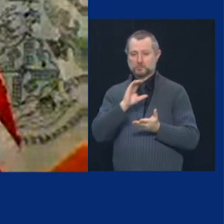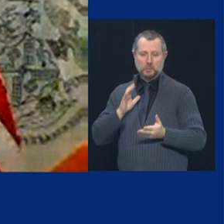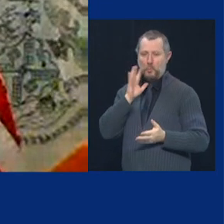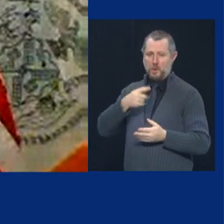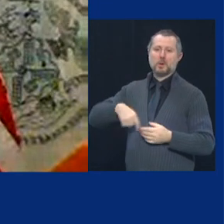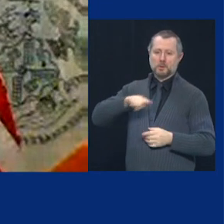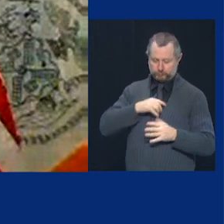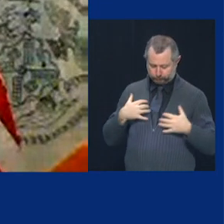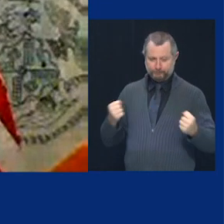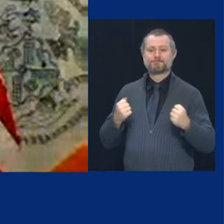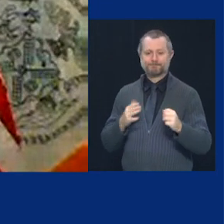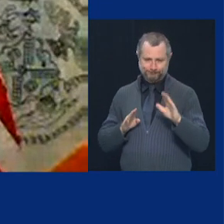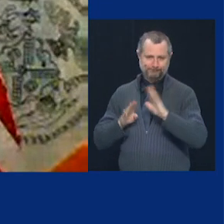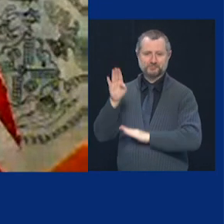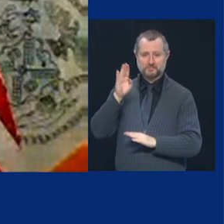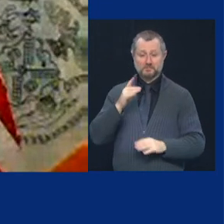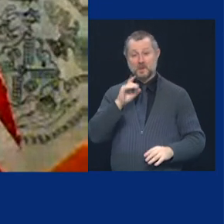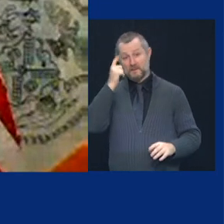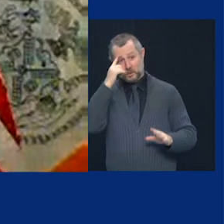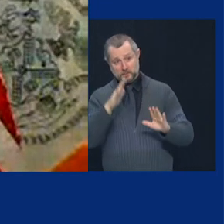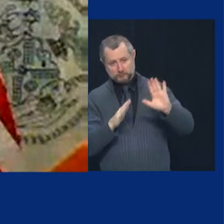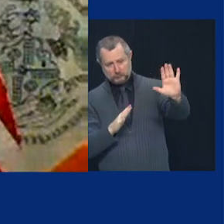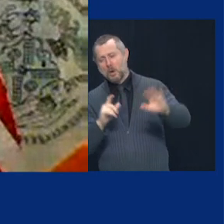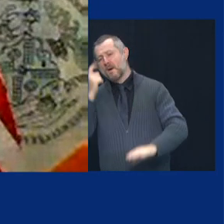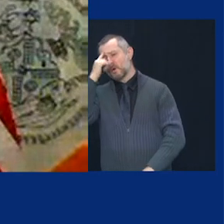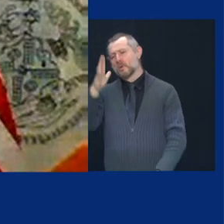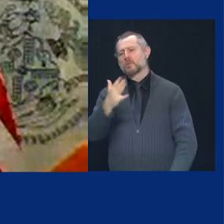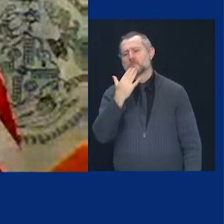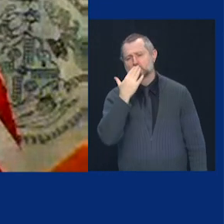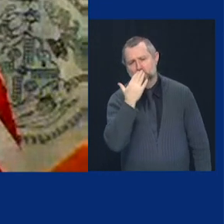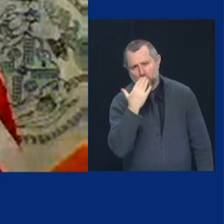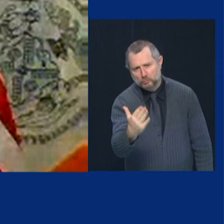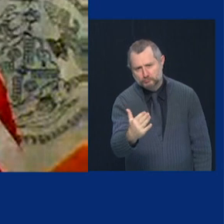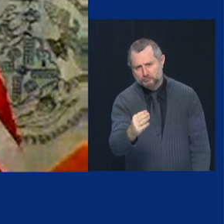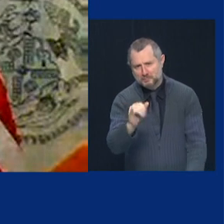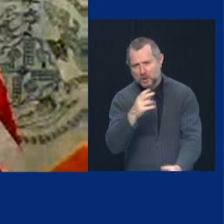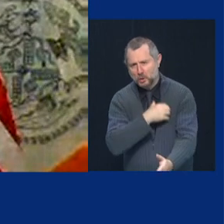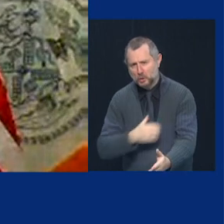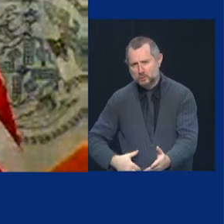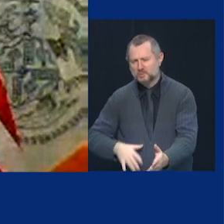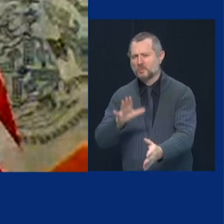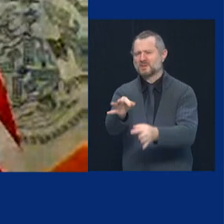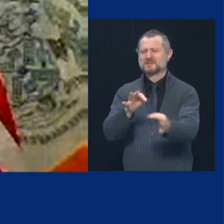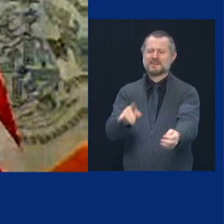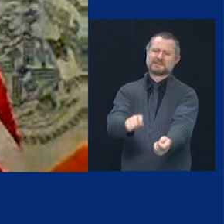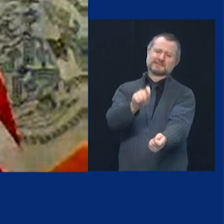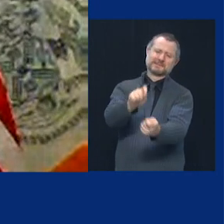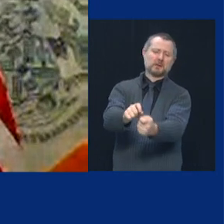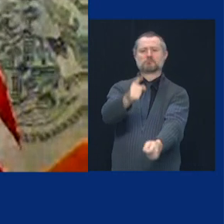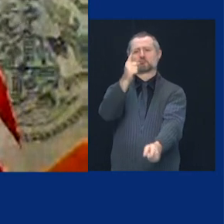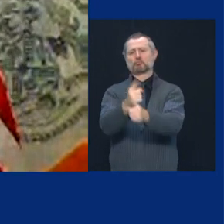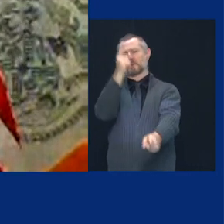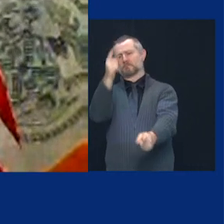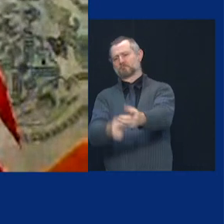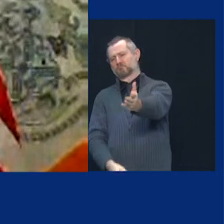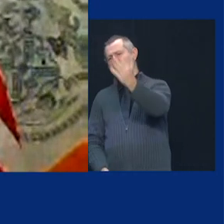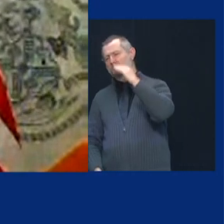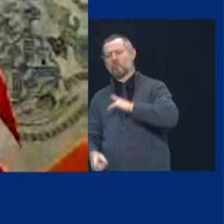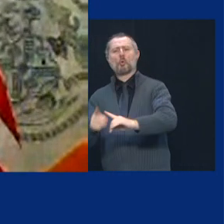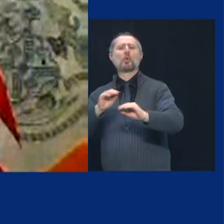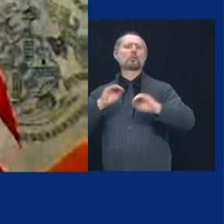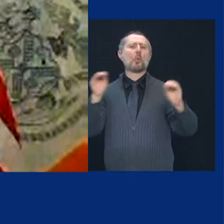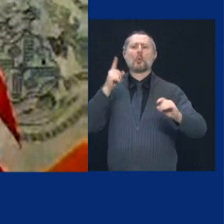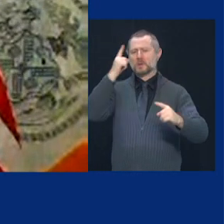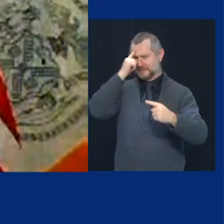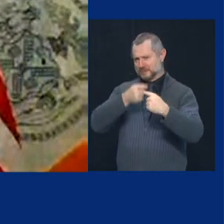well said mayor and by the way mayor uh what you say is exactly right and there's no disagreement on the facts uh